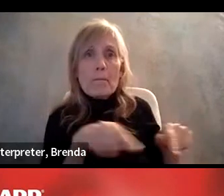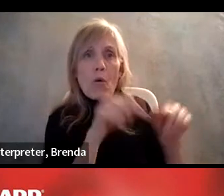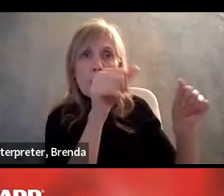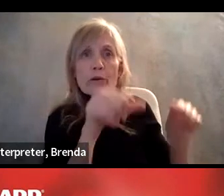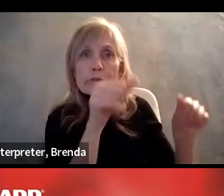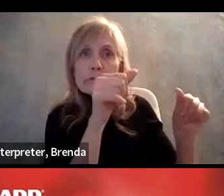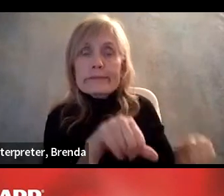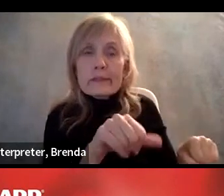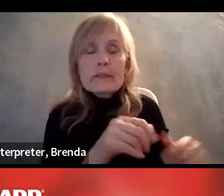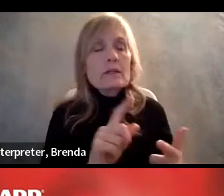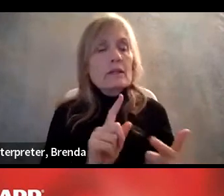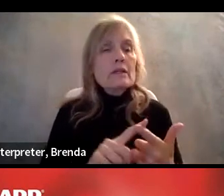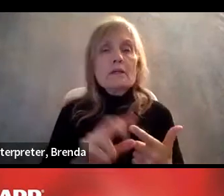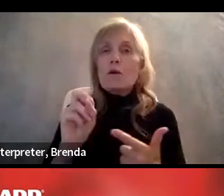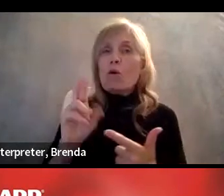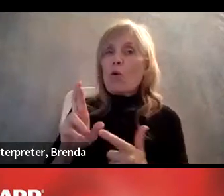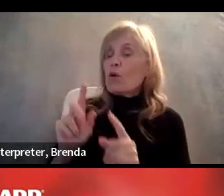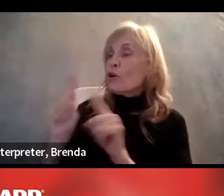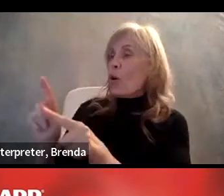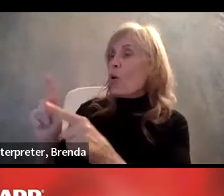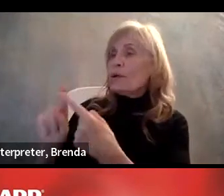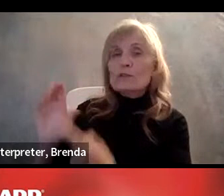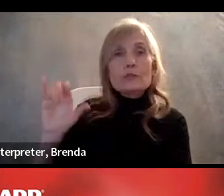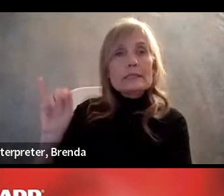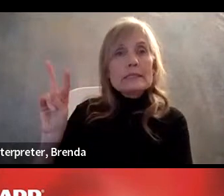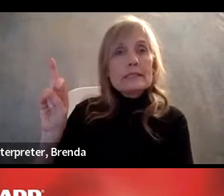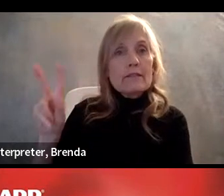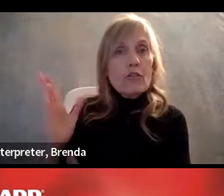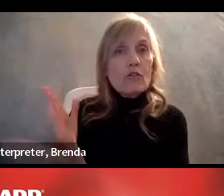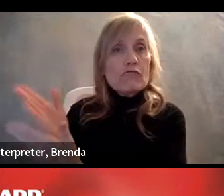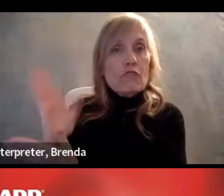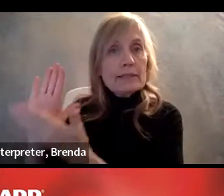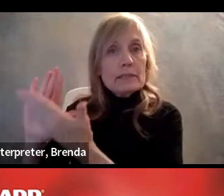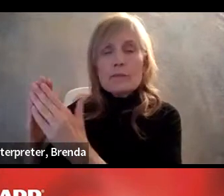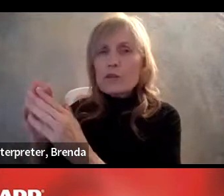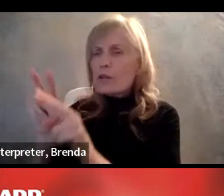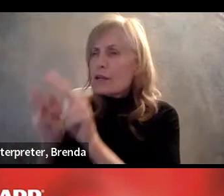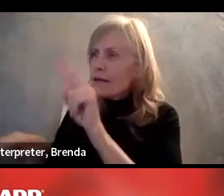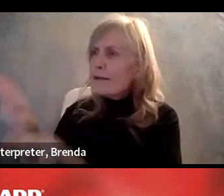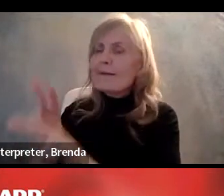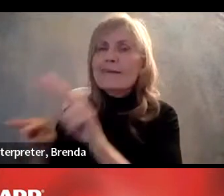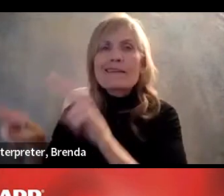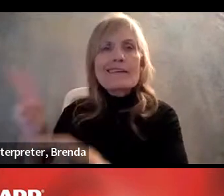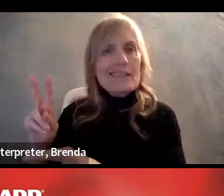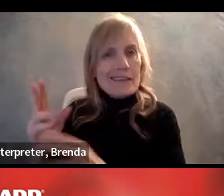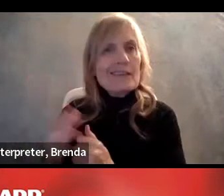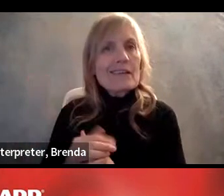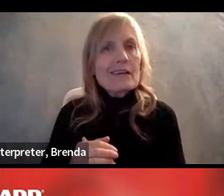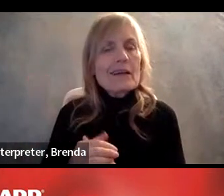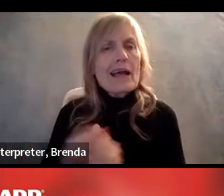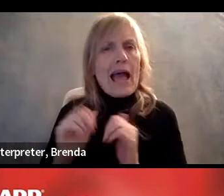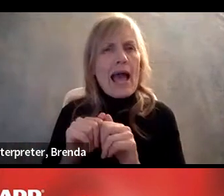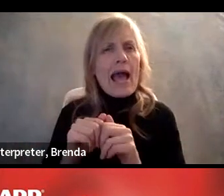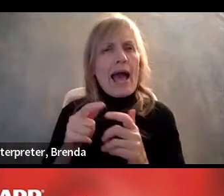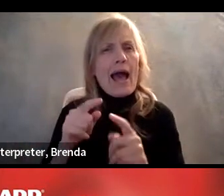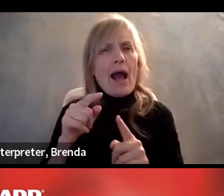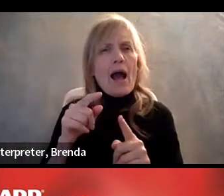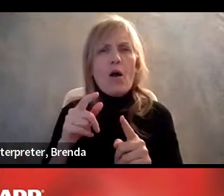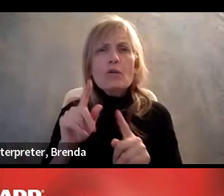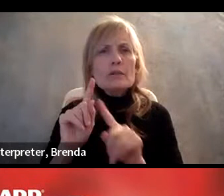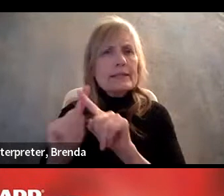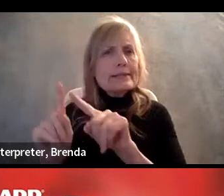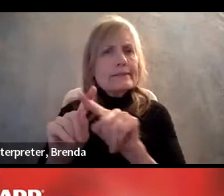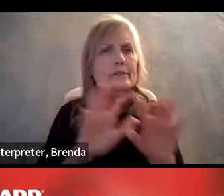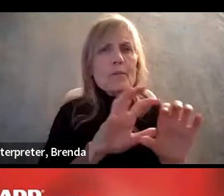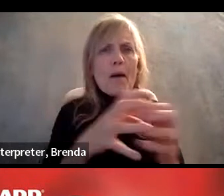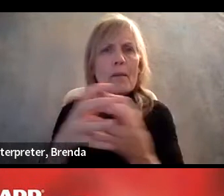um, the civil rights community and others that, uh, help these particular populations can be a conduit to